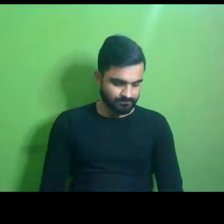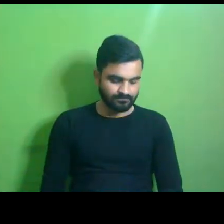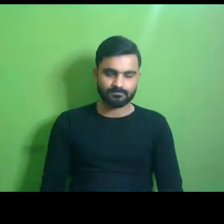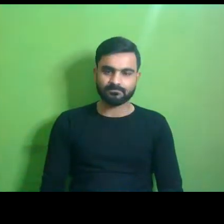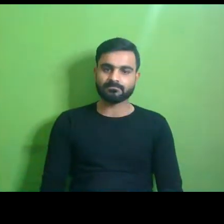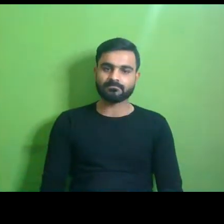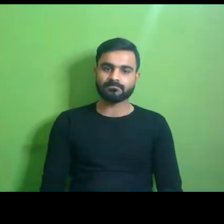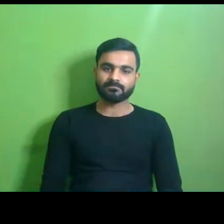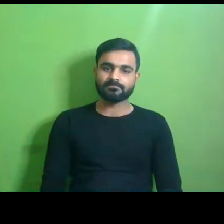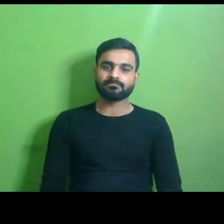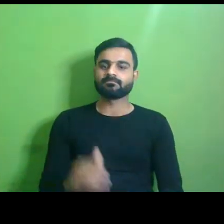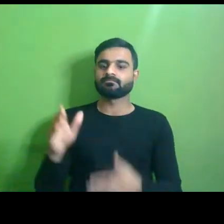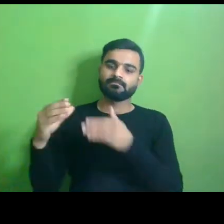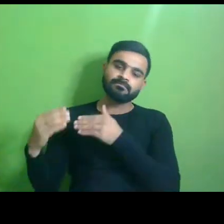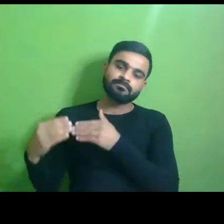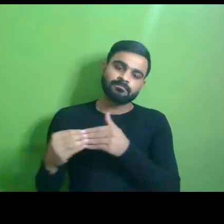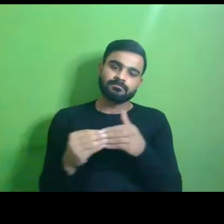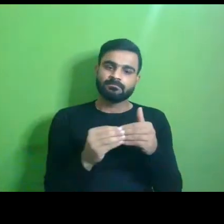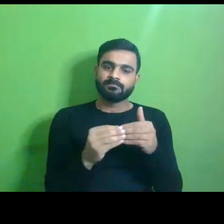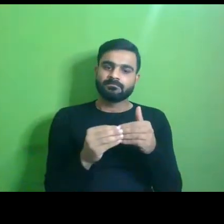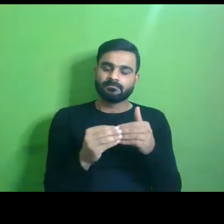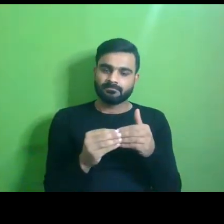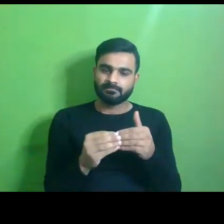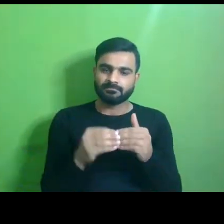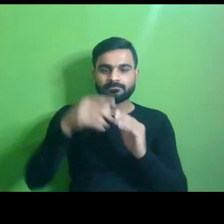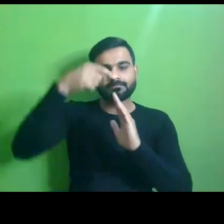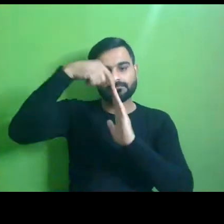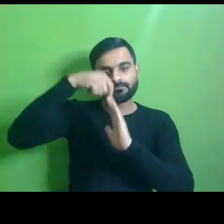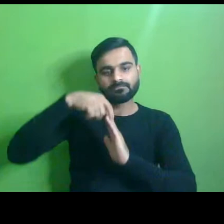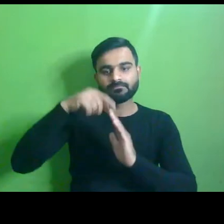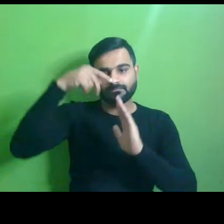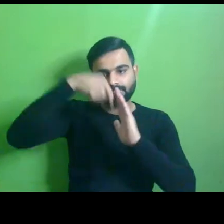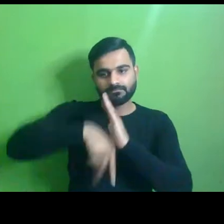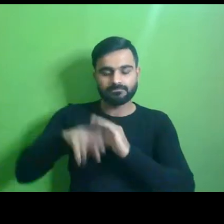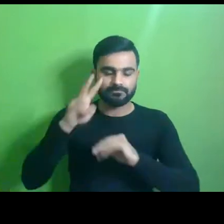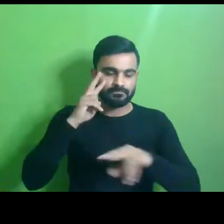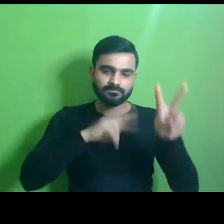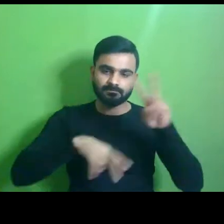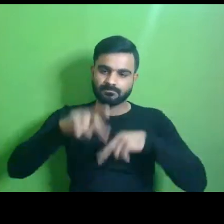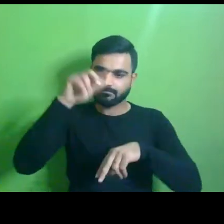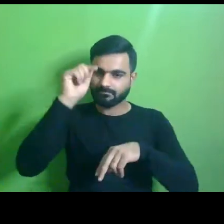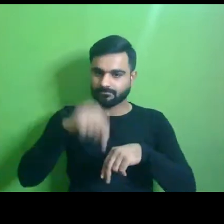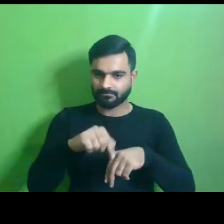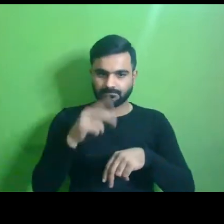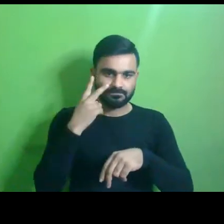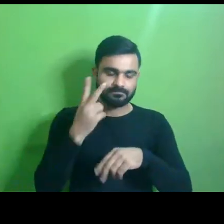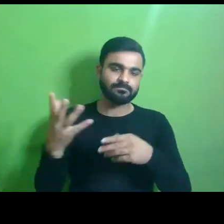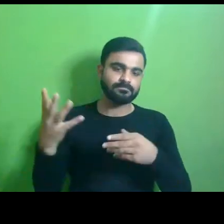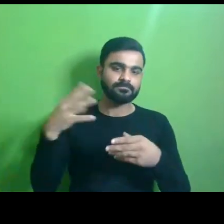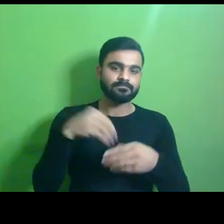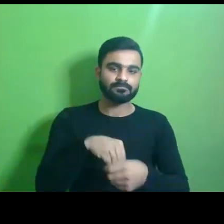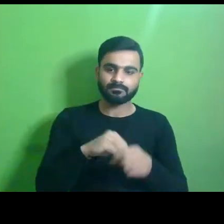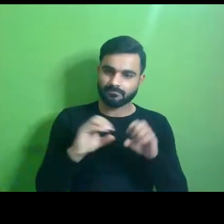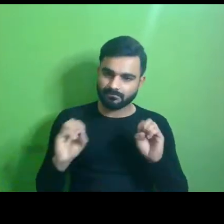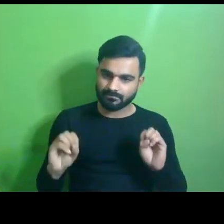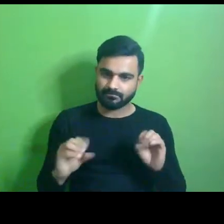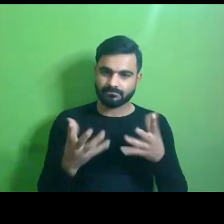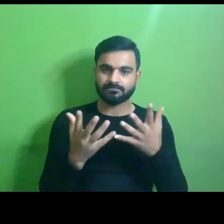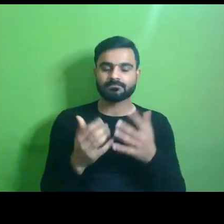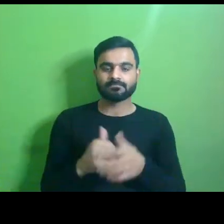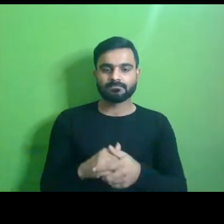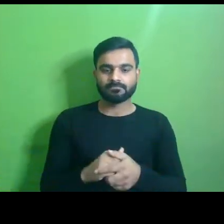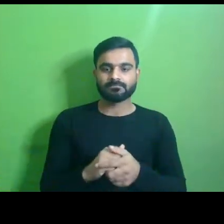Taking you through a brief overview of our agenda today, we'll begin. The